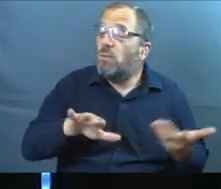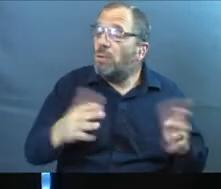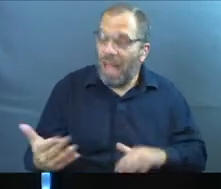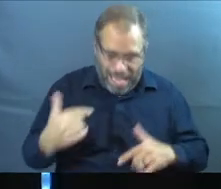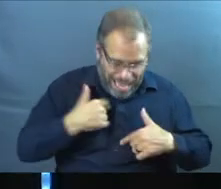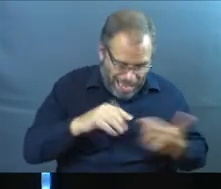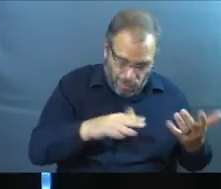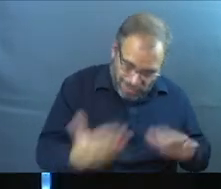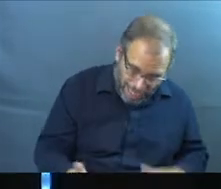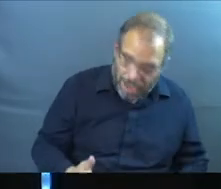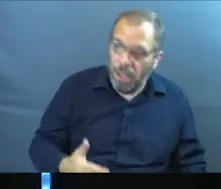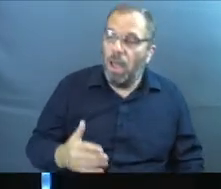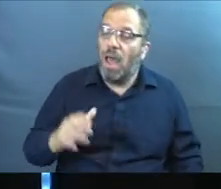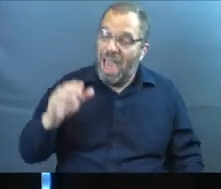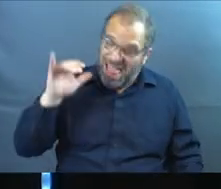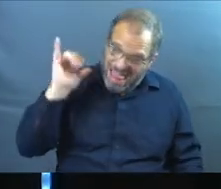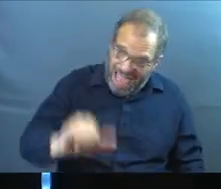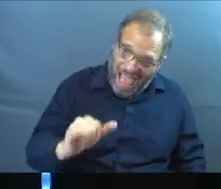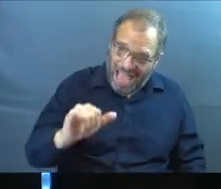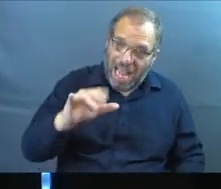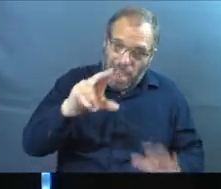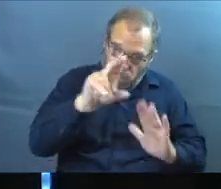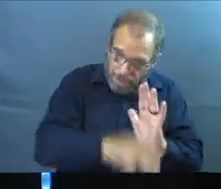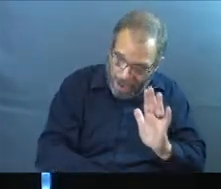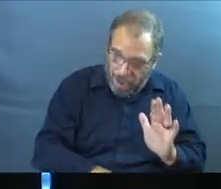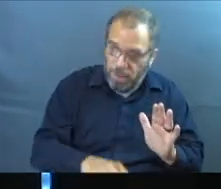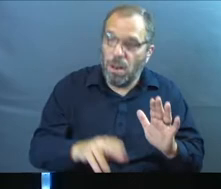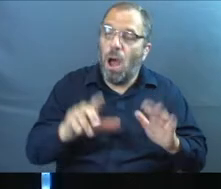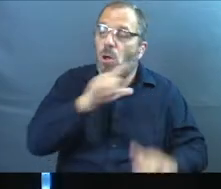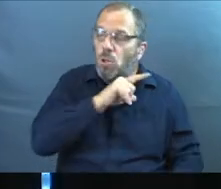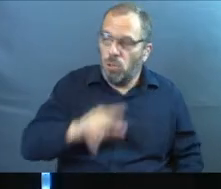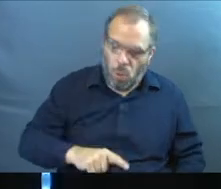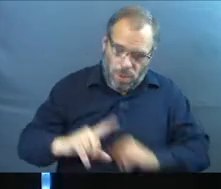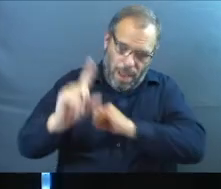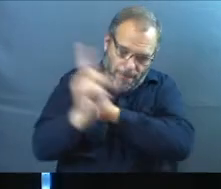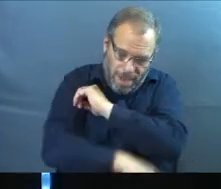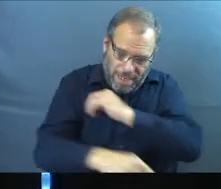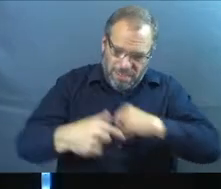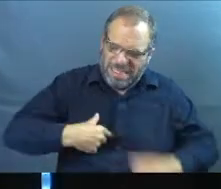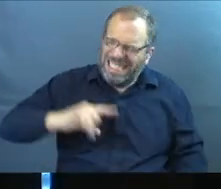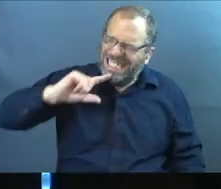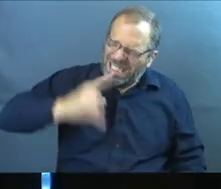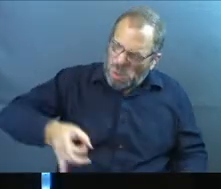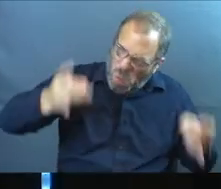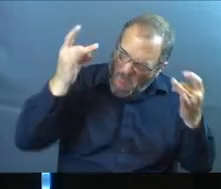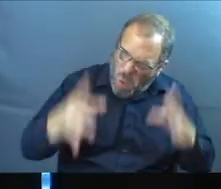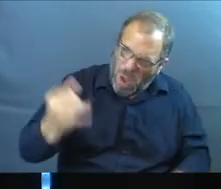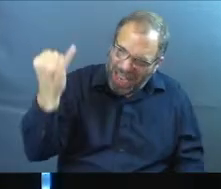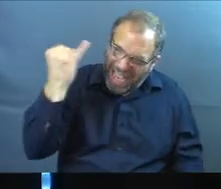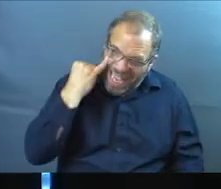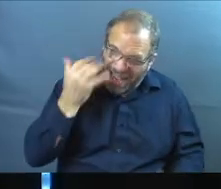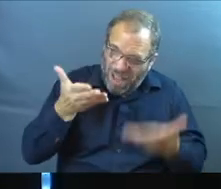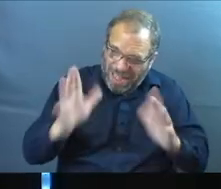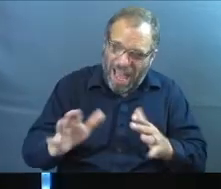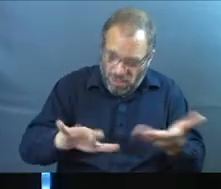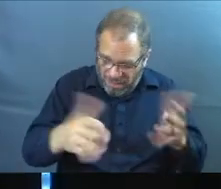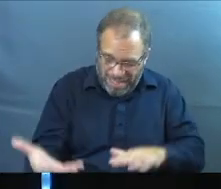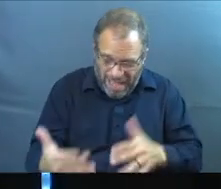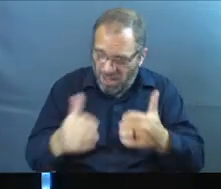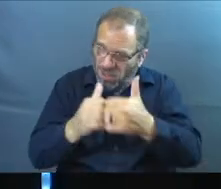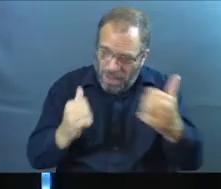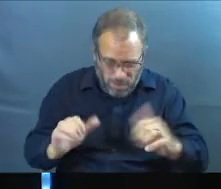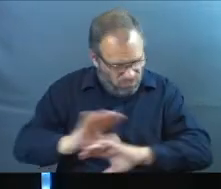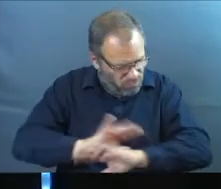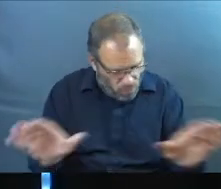die, I will die. And there I will be buried. May the Lord punish me severely if I allow anything but death to